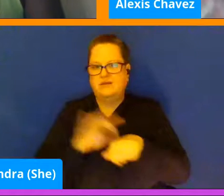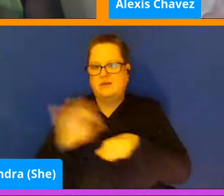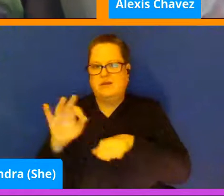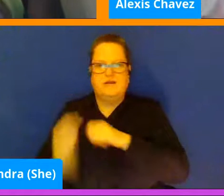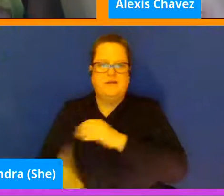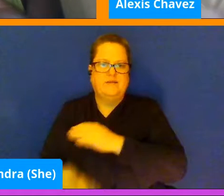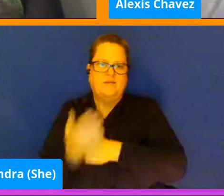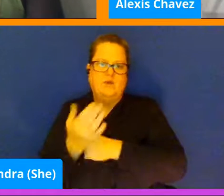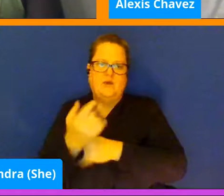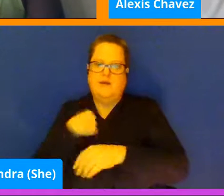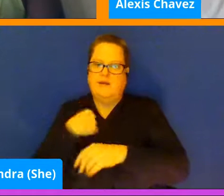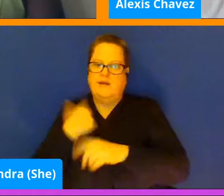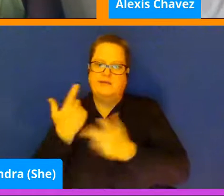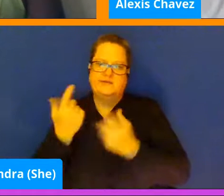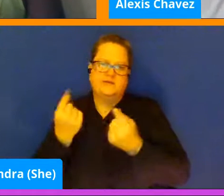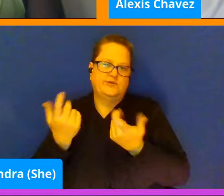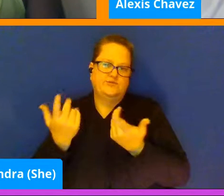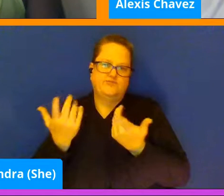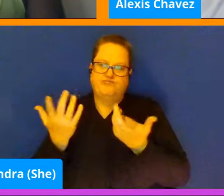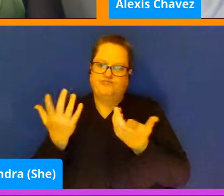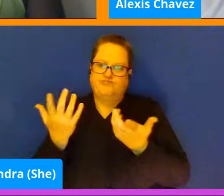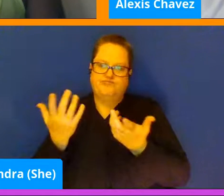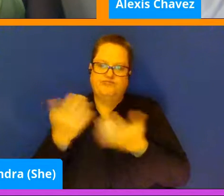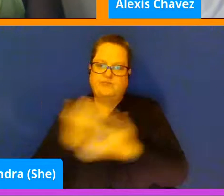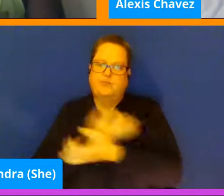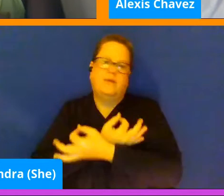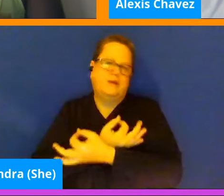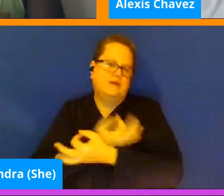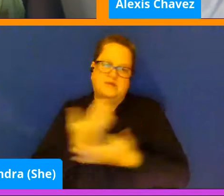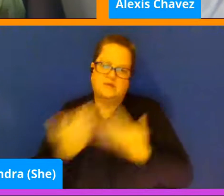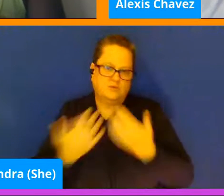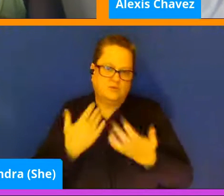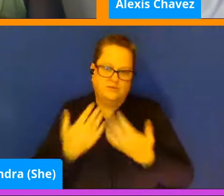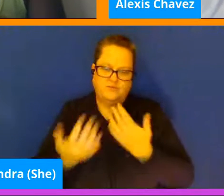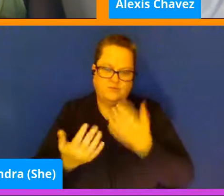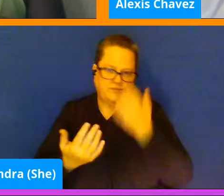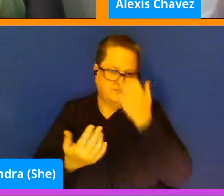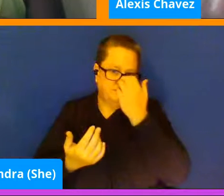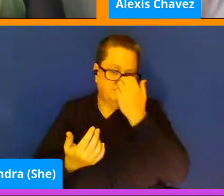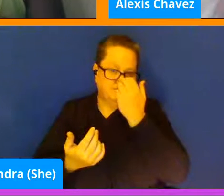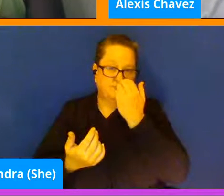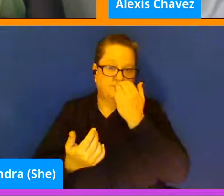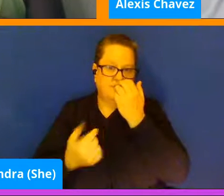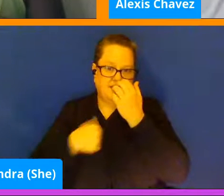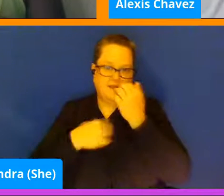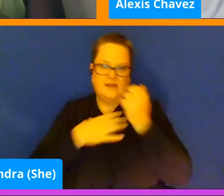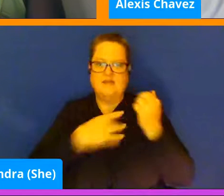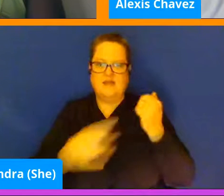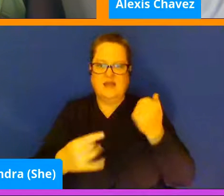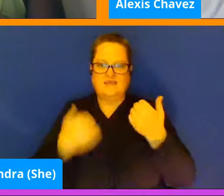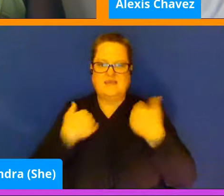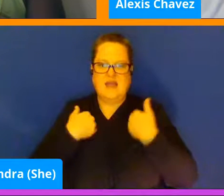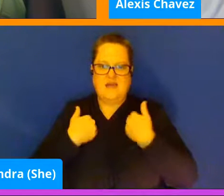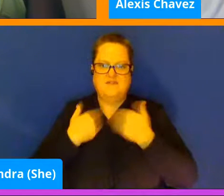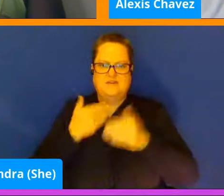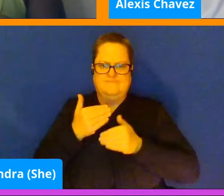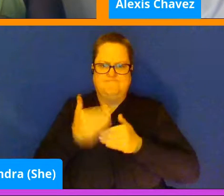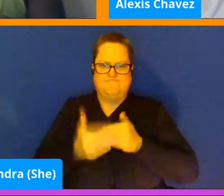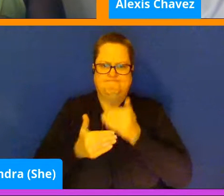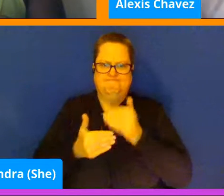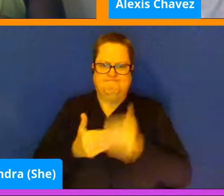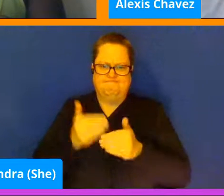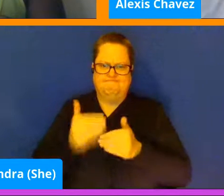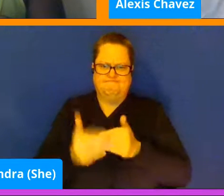9am, I'm doing my 10-minute meditation for the day. And they like to have things very structured. Other people say,